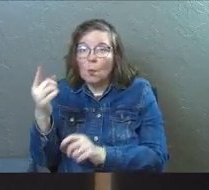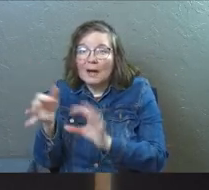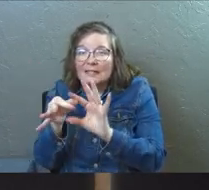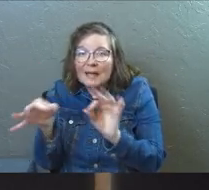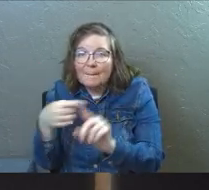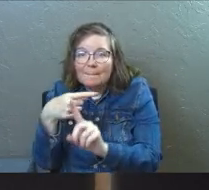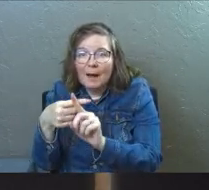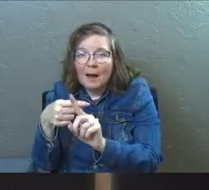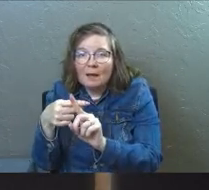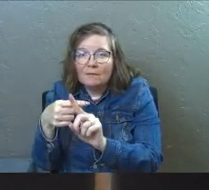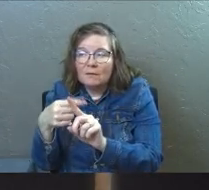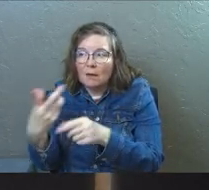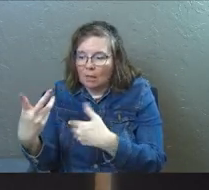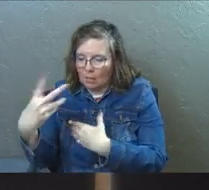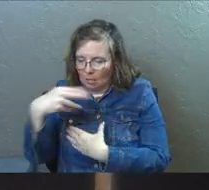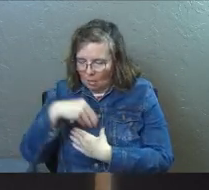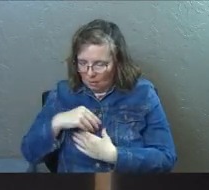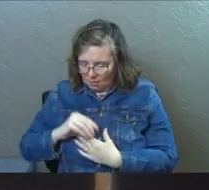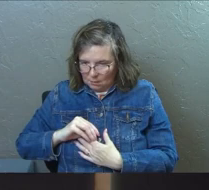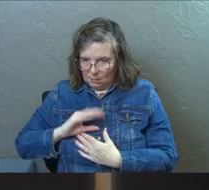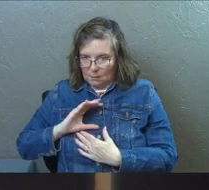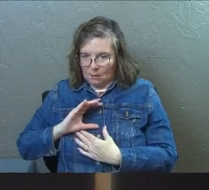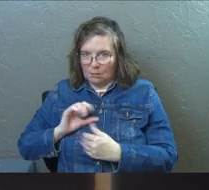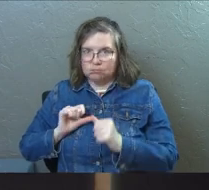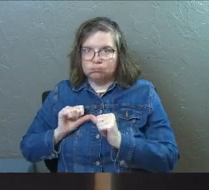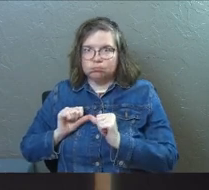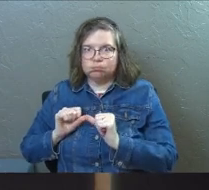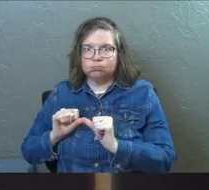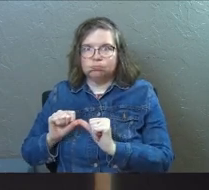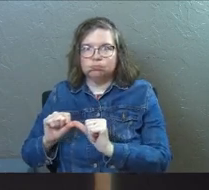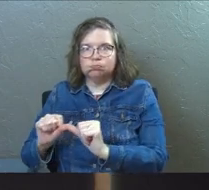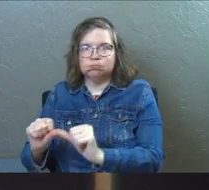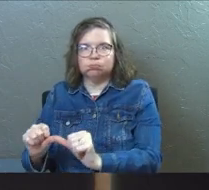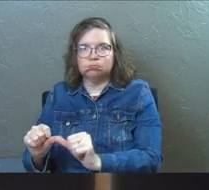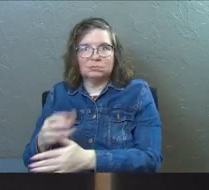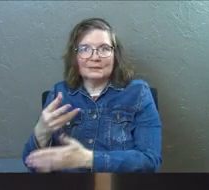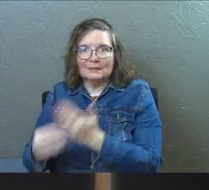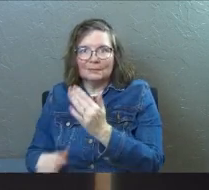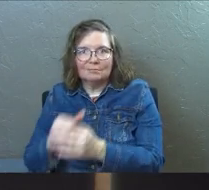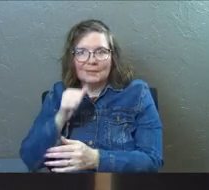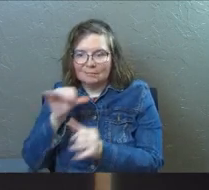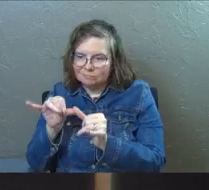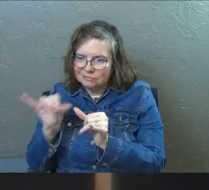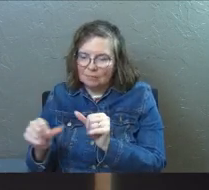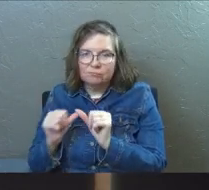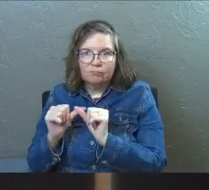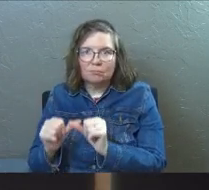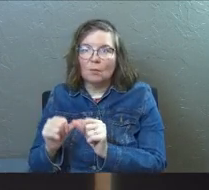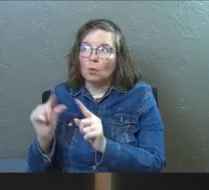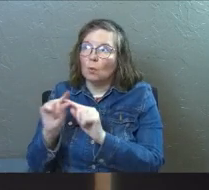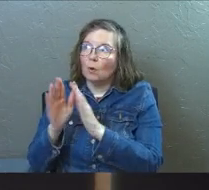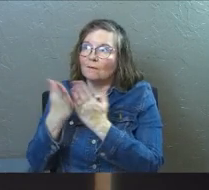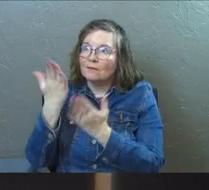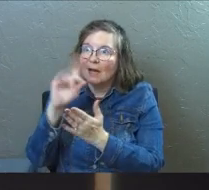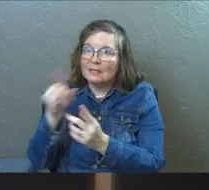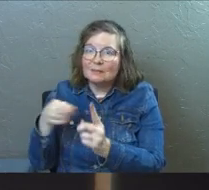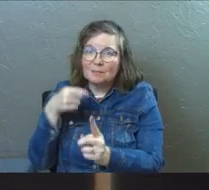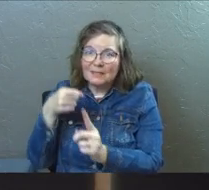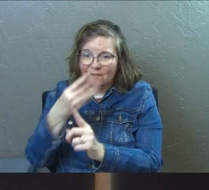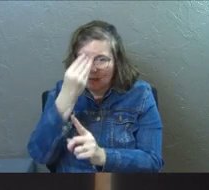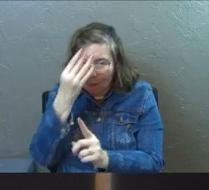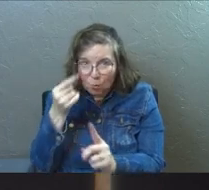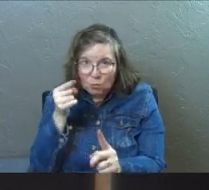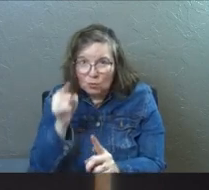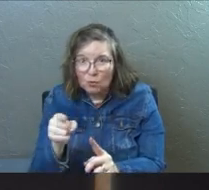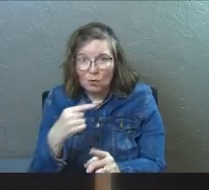sentence and it can last you a decade. You can live on it. You word of God specifically spoken